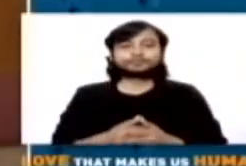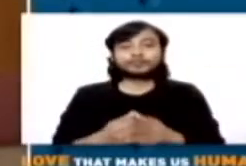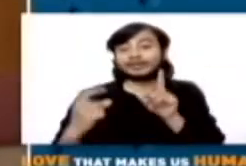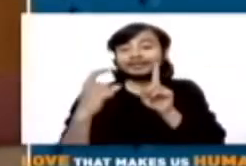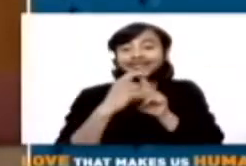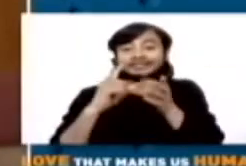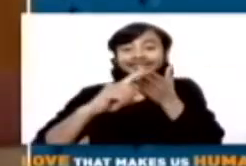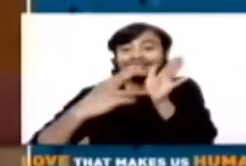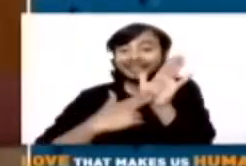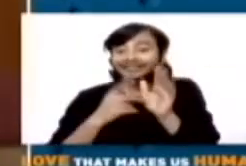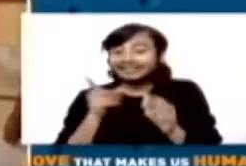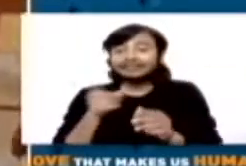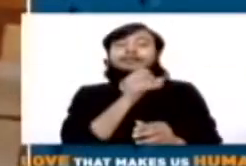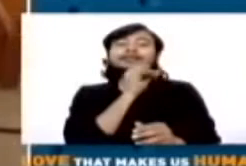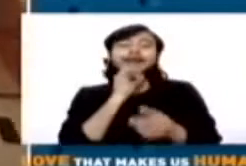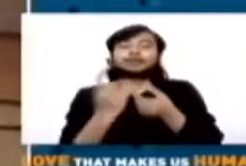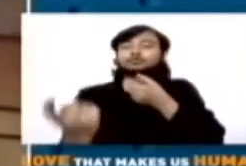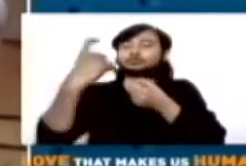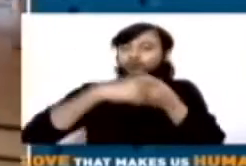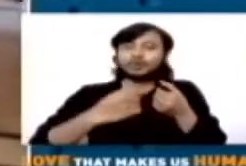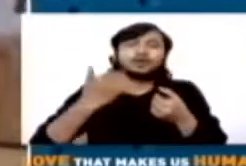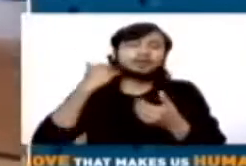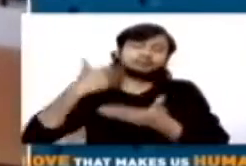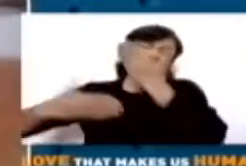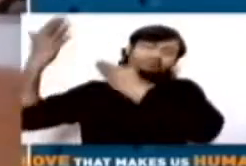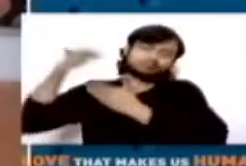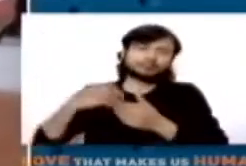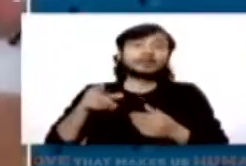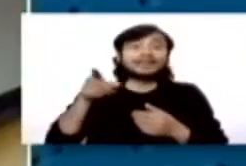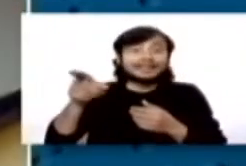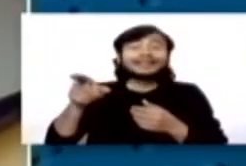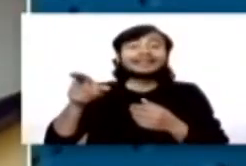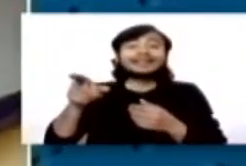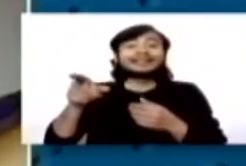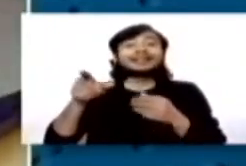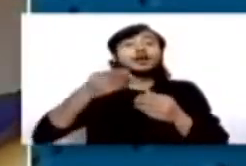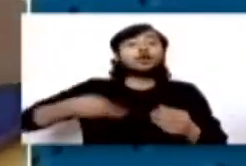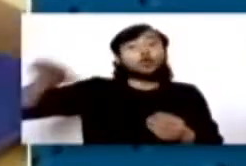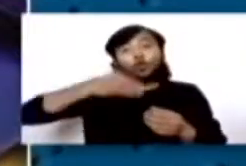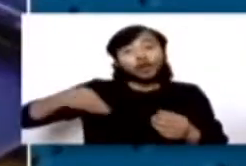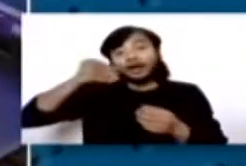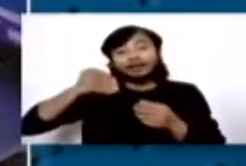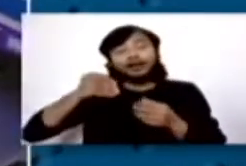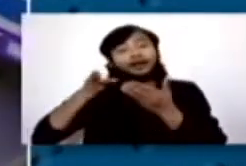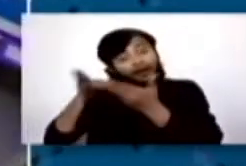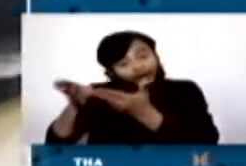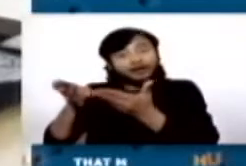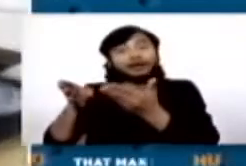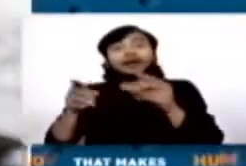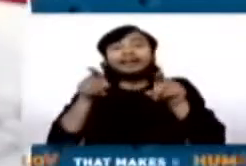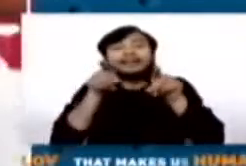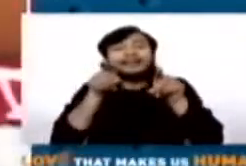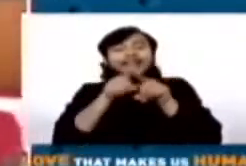Den joined Enable India, having essayed many roles in life. Known as the Stephen Hawking of Kolkata, author,